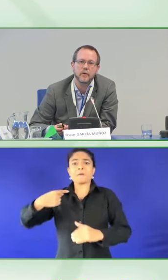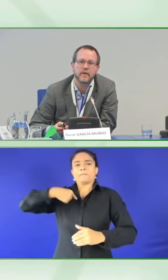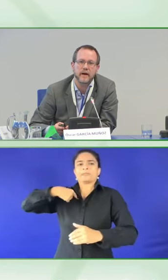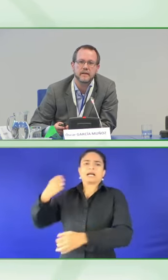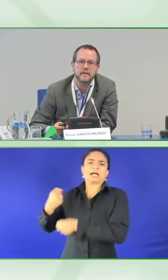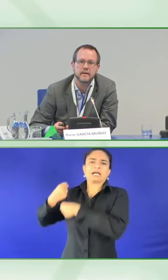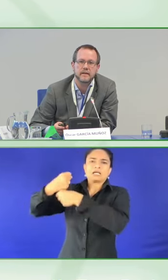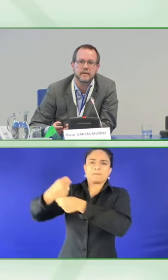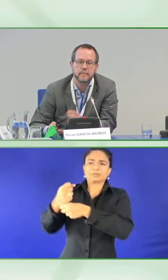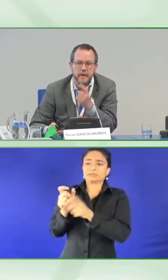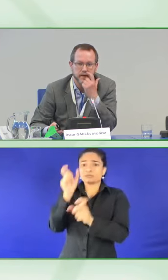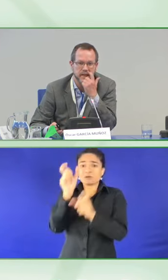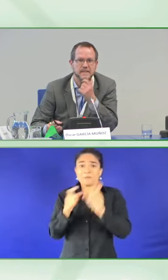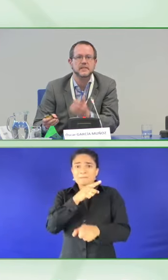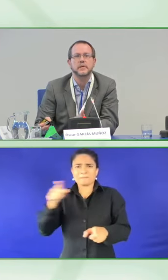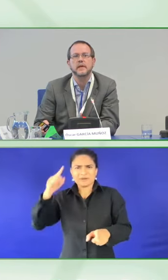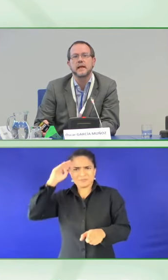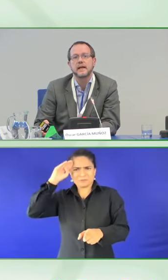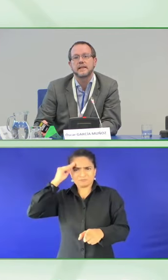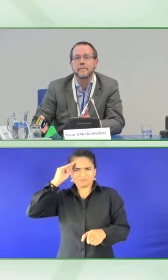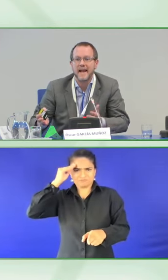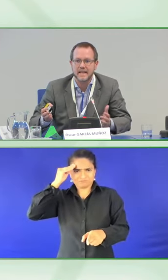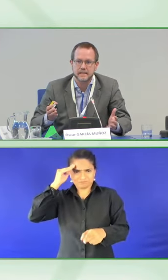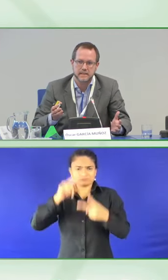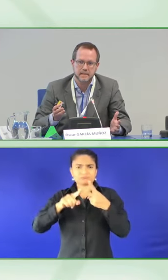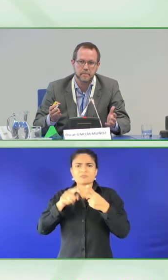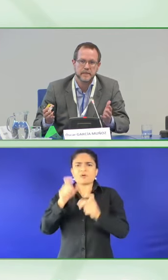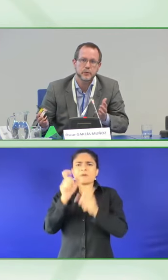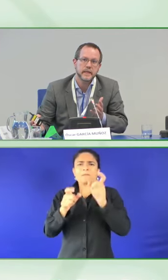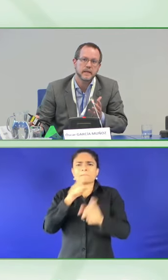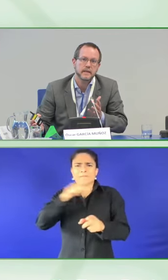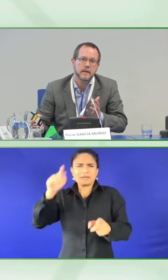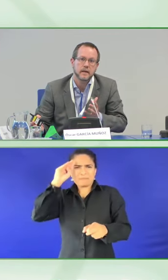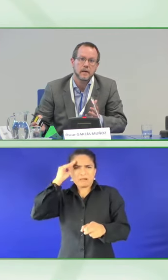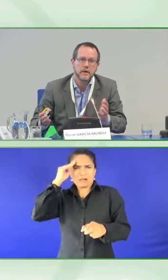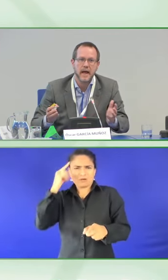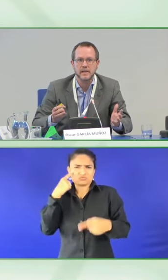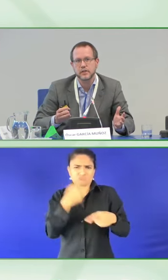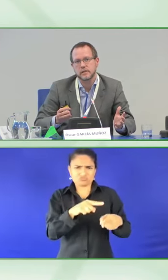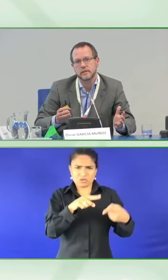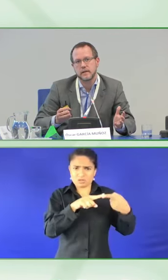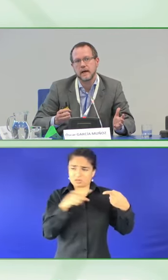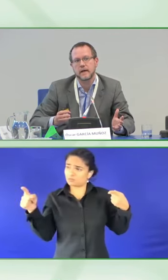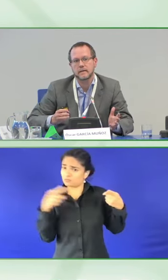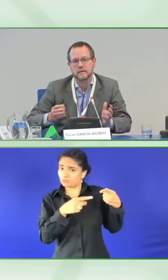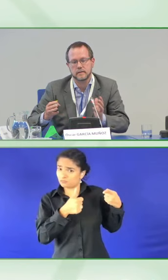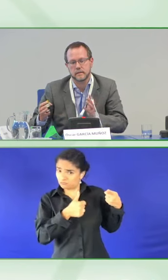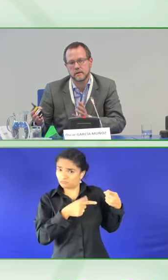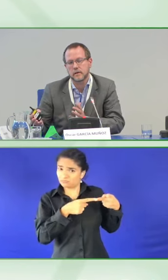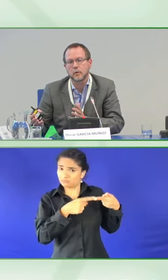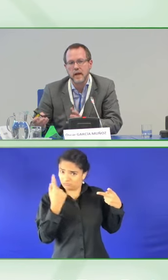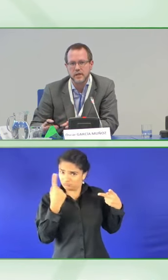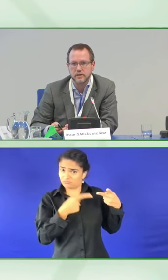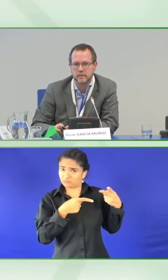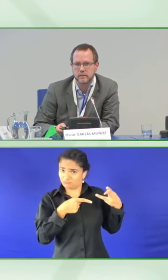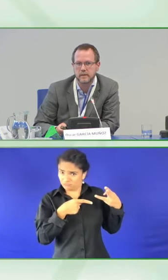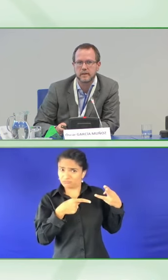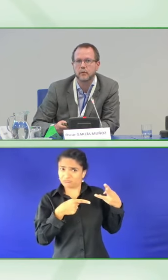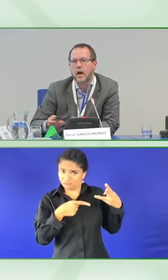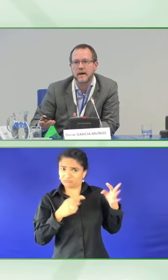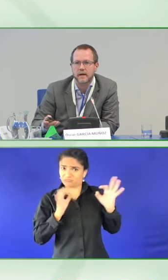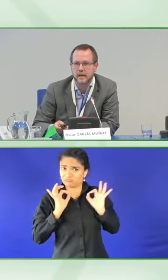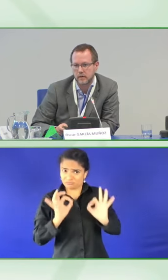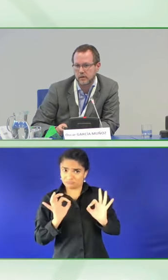very necessary the balance between comprehension and correction